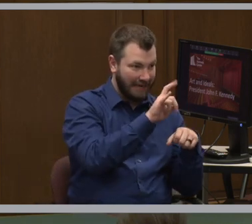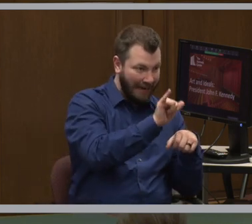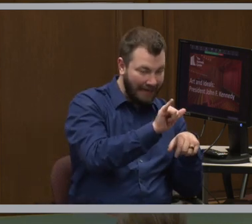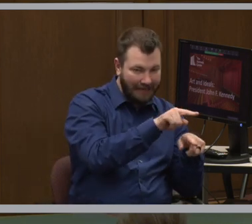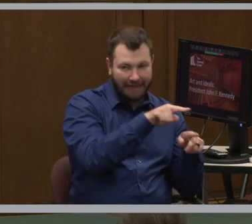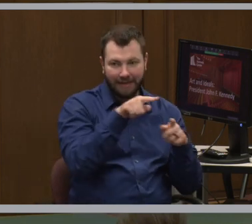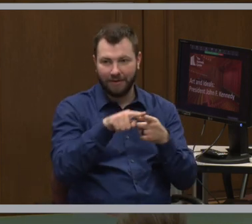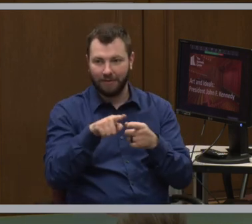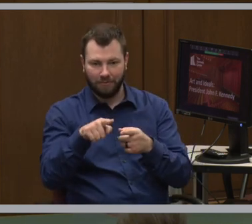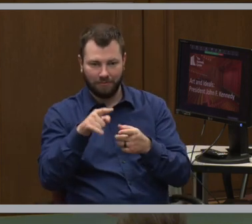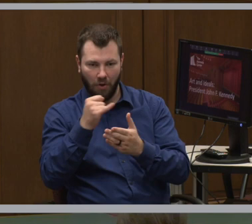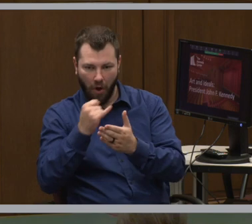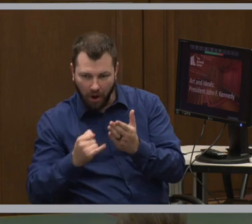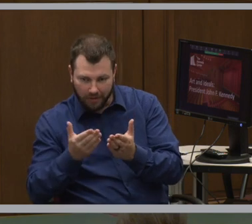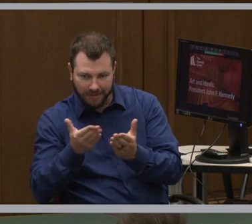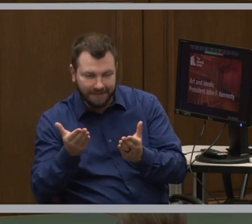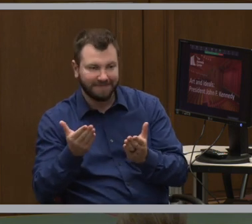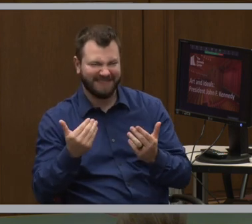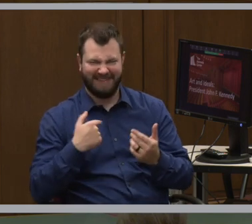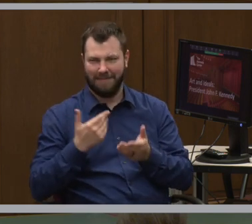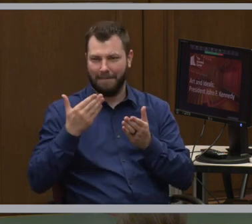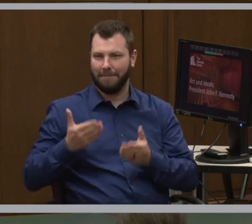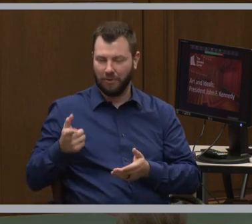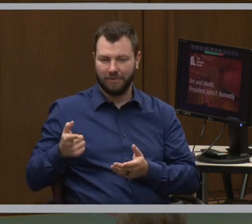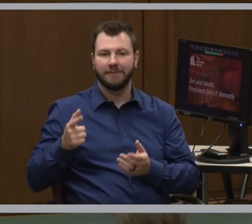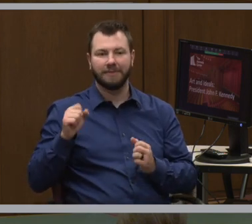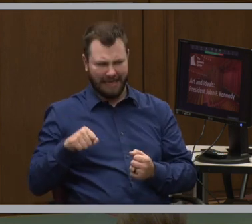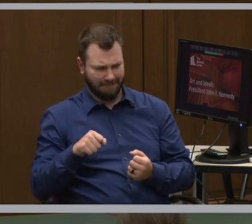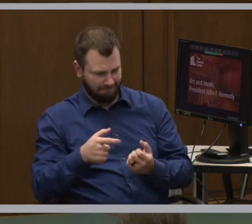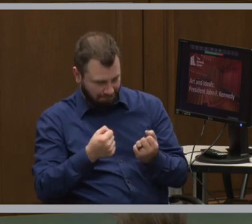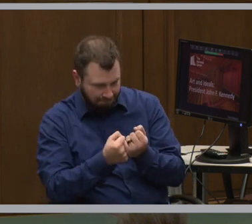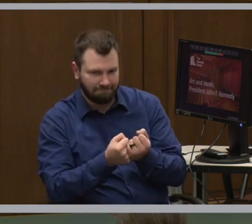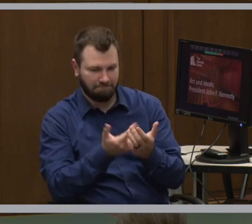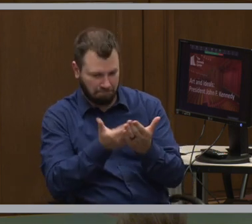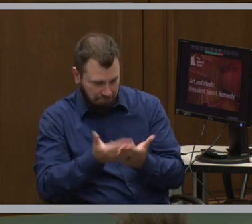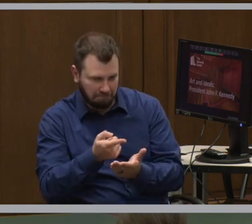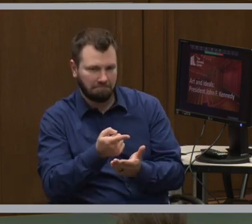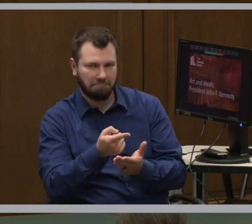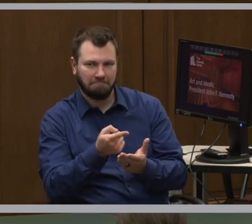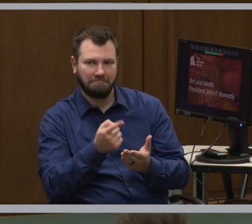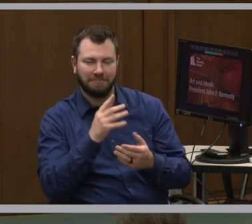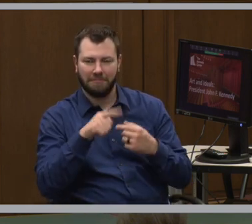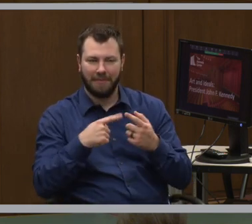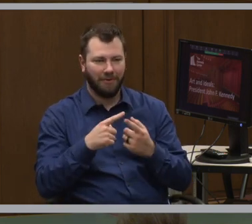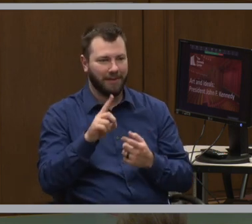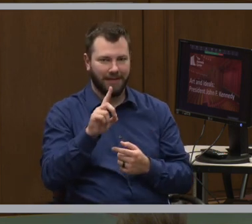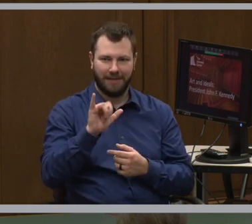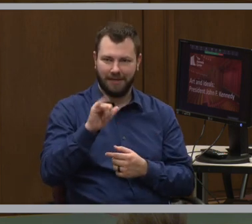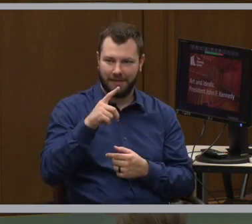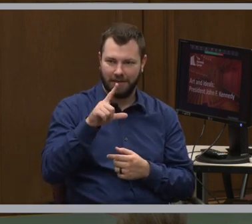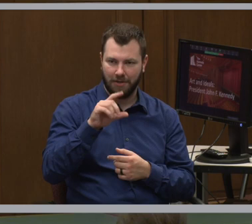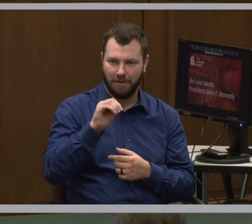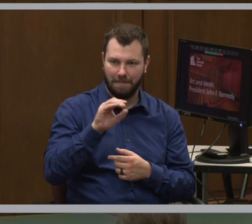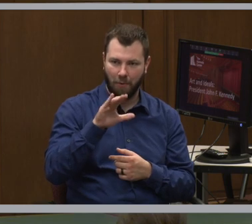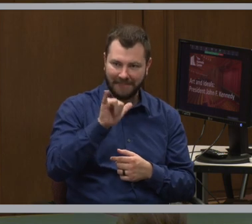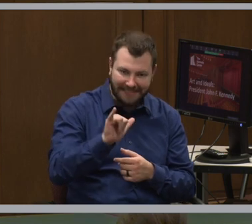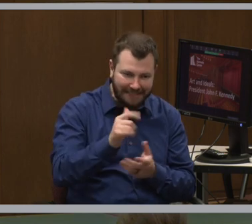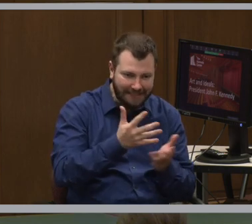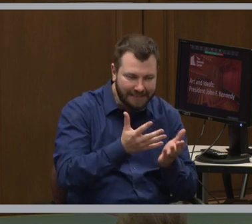and the arts, you know, we had someone who could speak to diplomacy, civil rights,